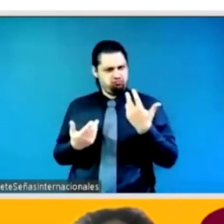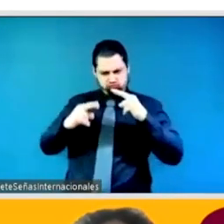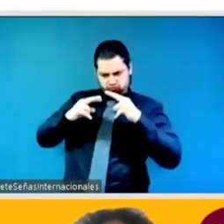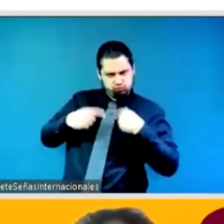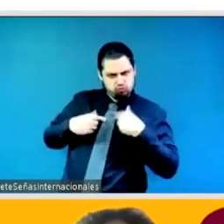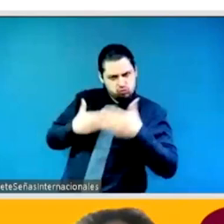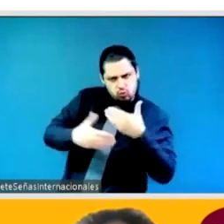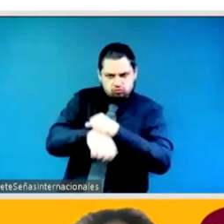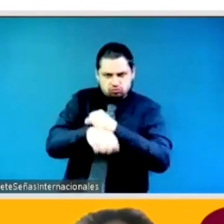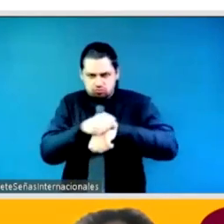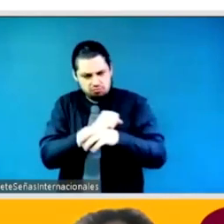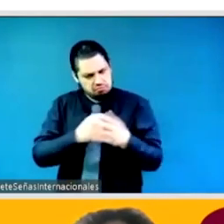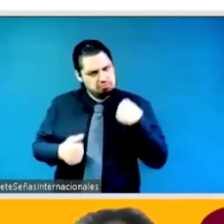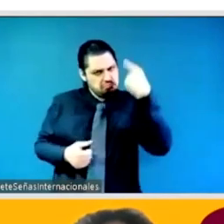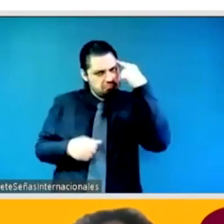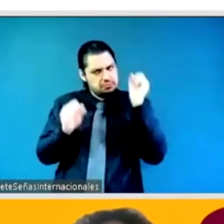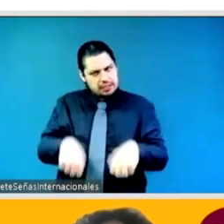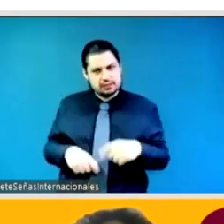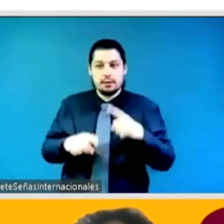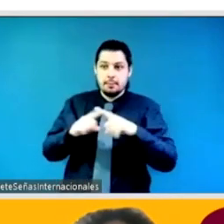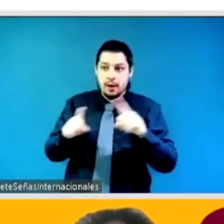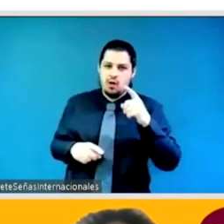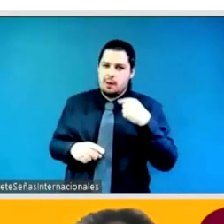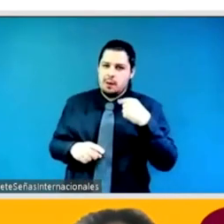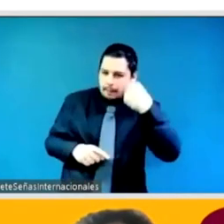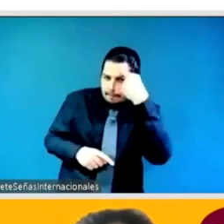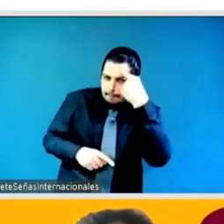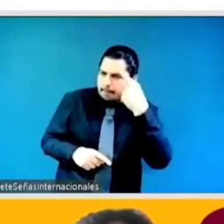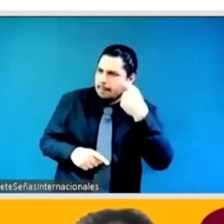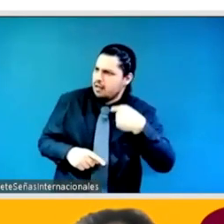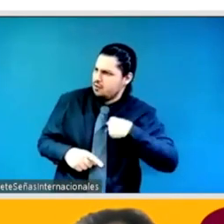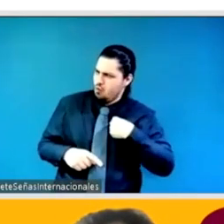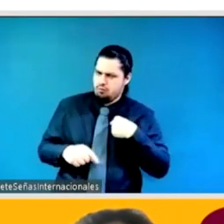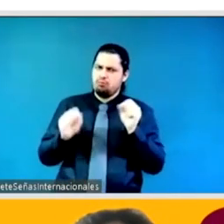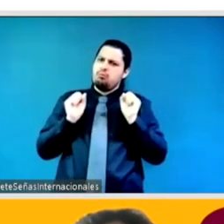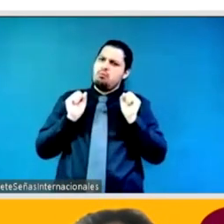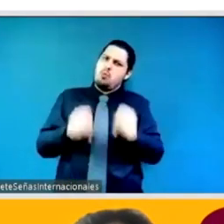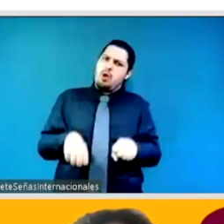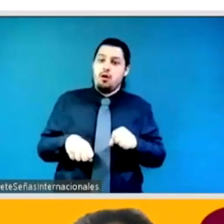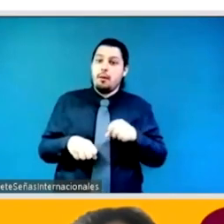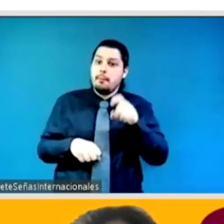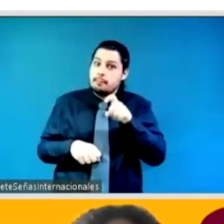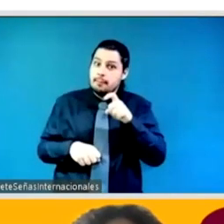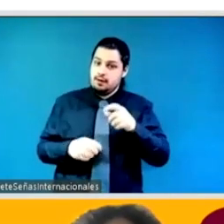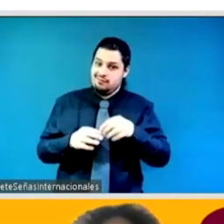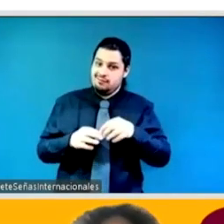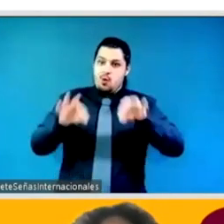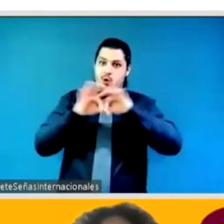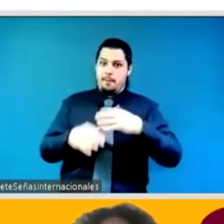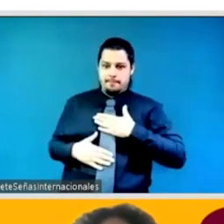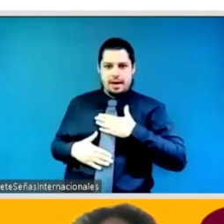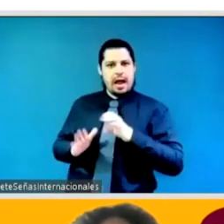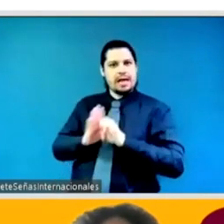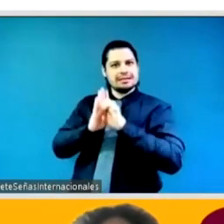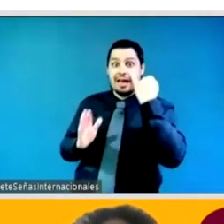we need to show like through our actions so as I mentioned the IPU the institution that I